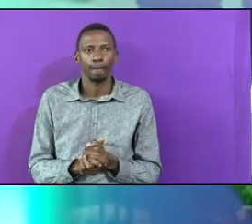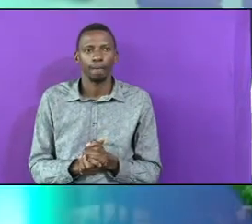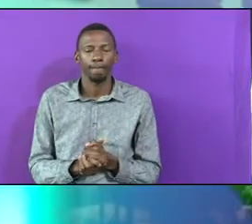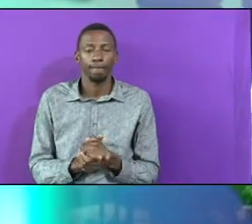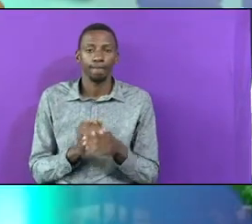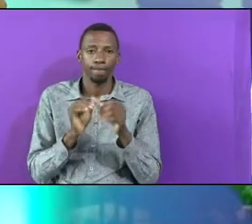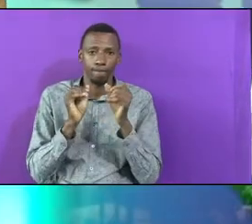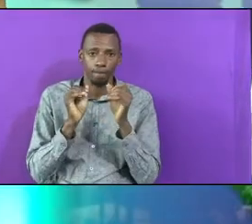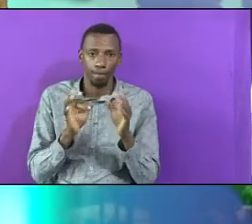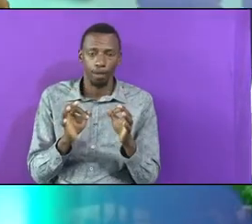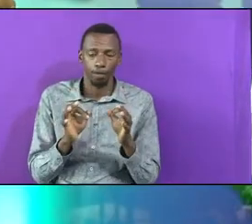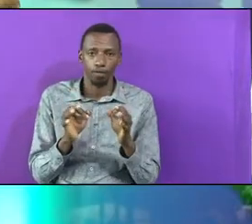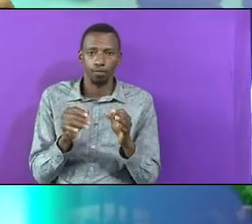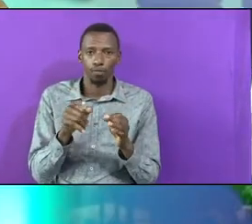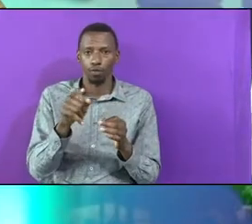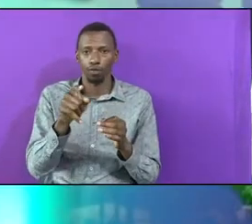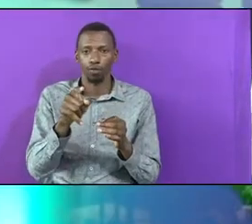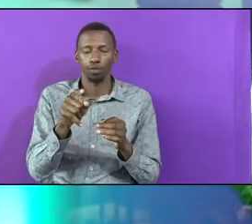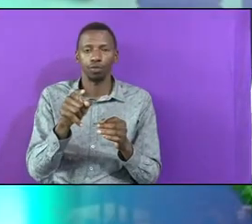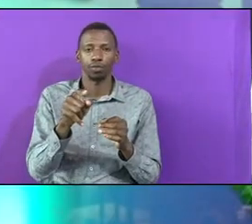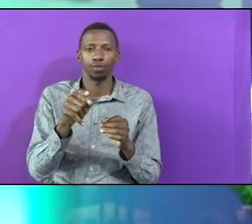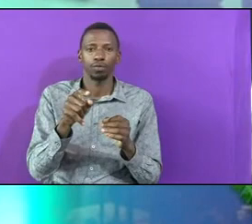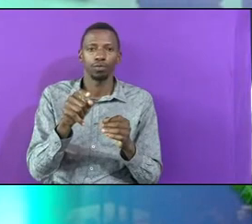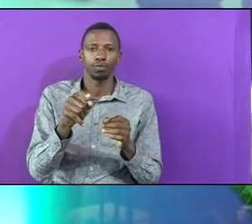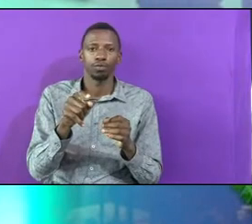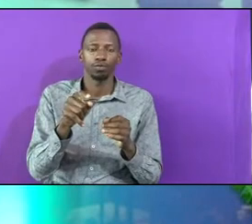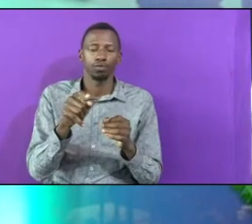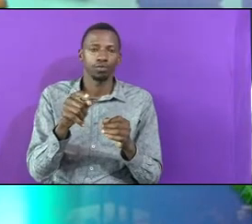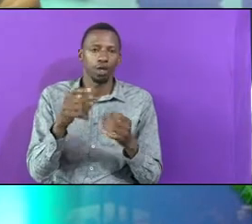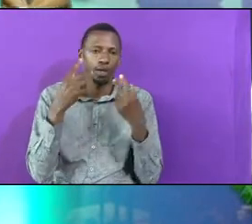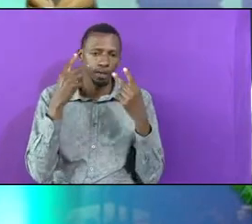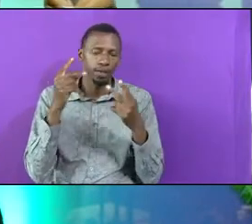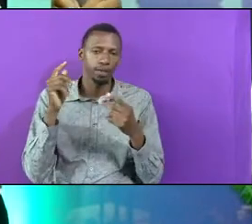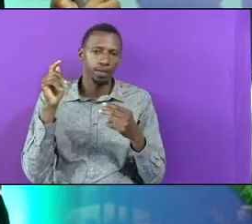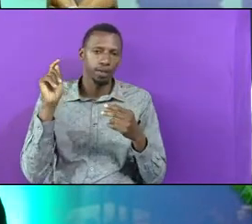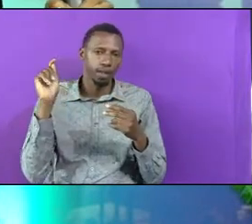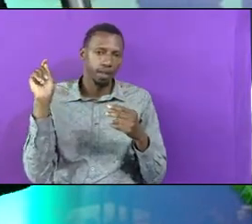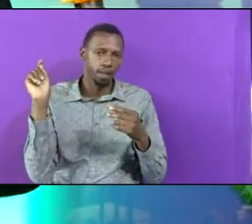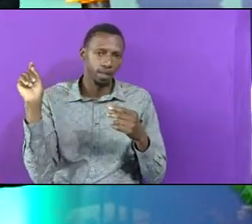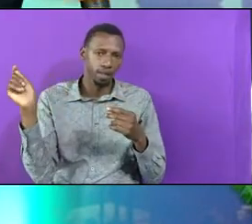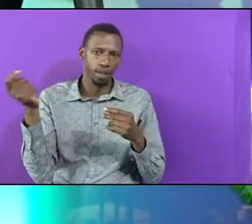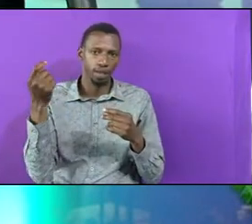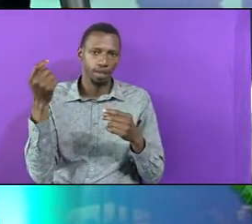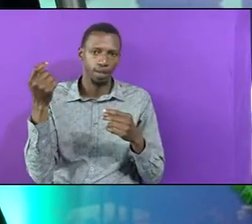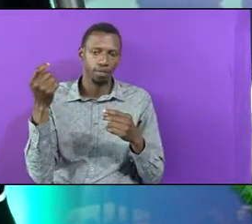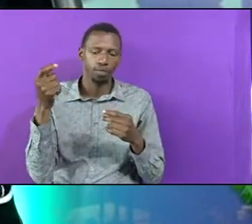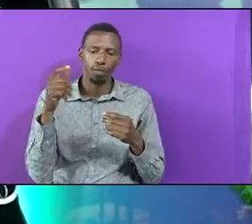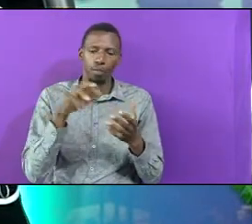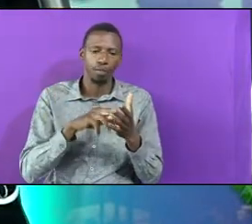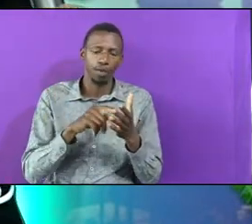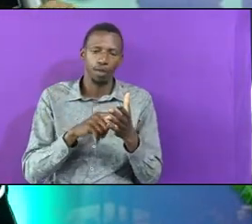If you Belong To the Republic Of Kenya It means You are Not a Child Of the Kingdom